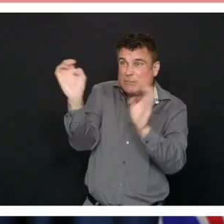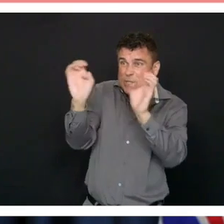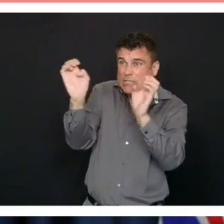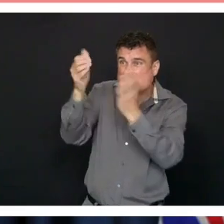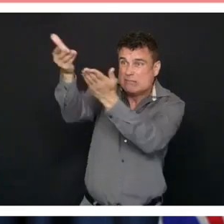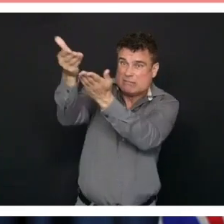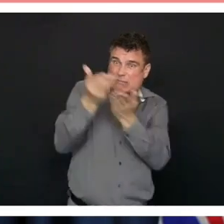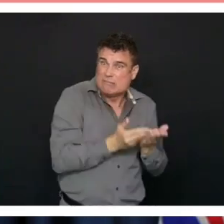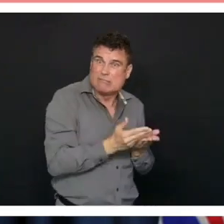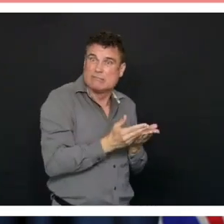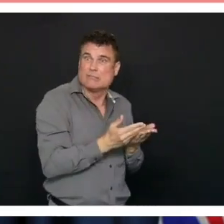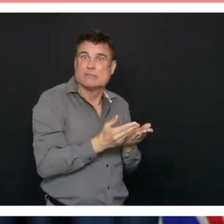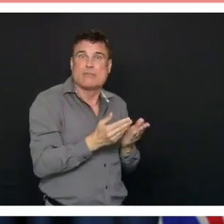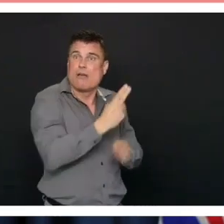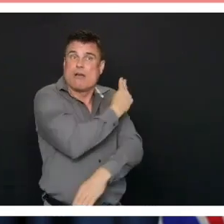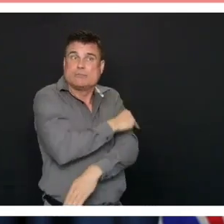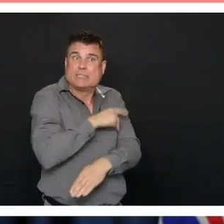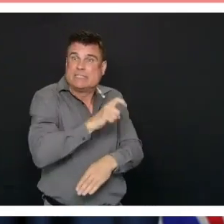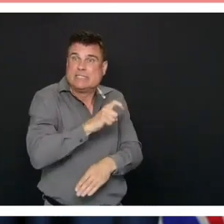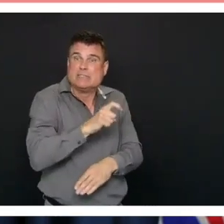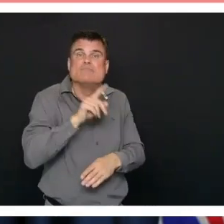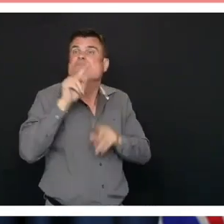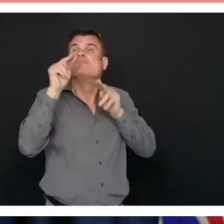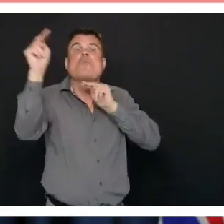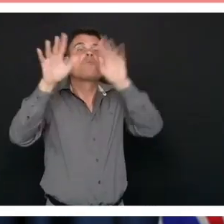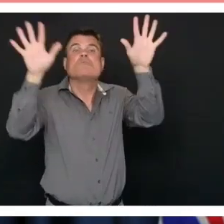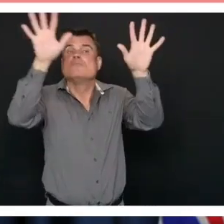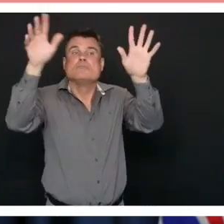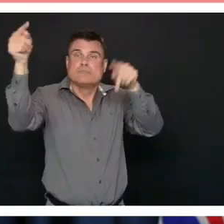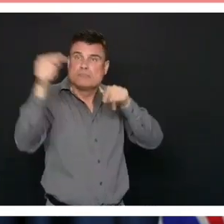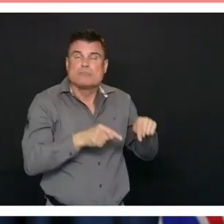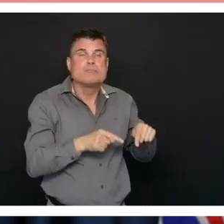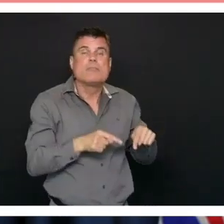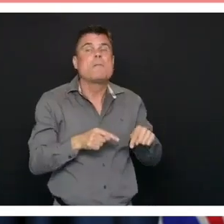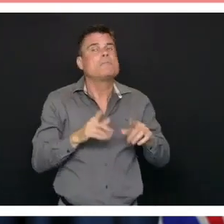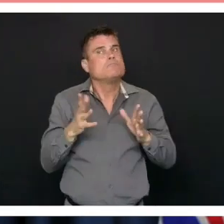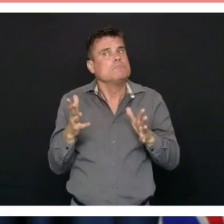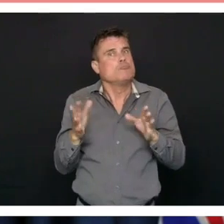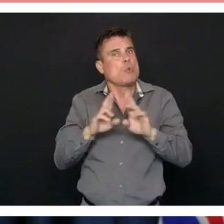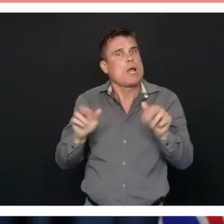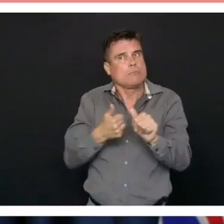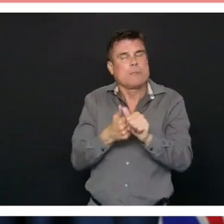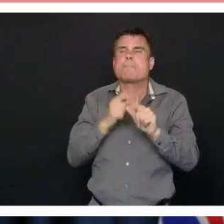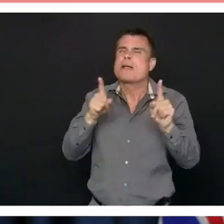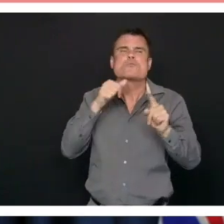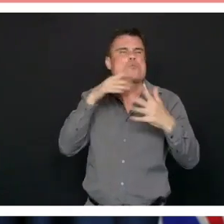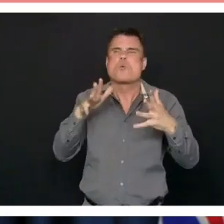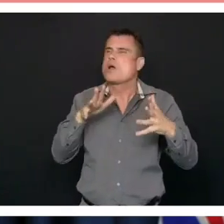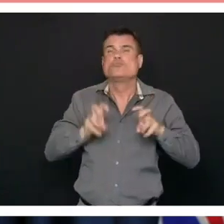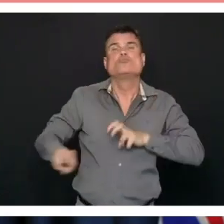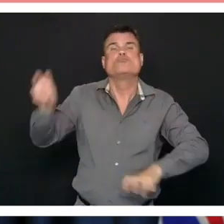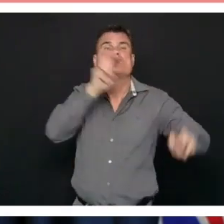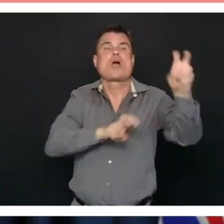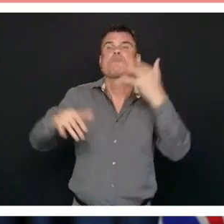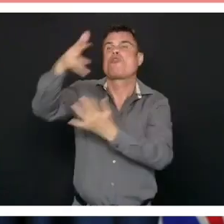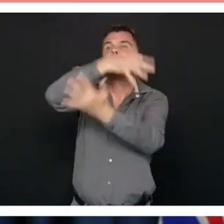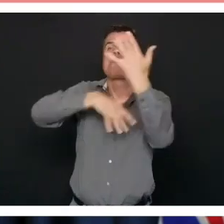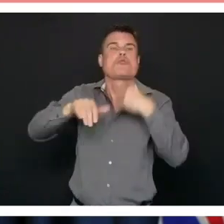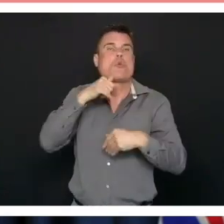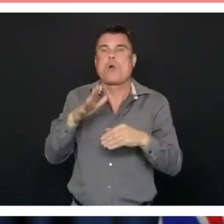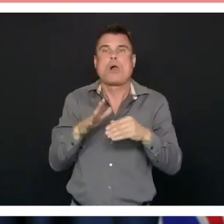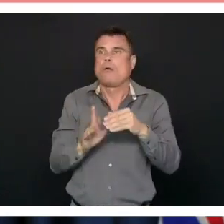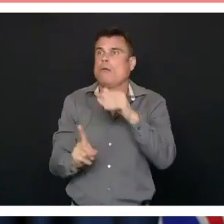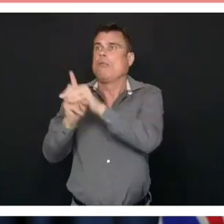British Columbians. Stay home, enjoy where you live, do the best you can to work together as we have been doing